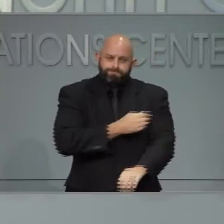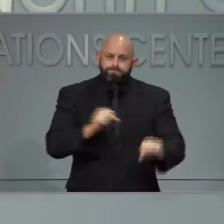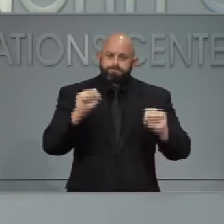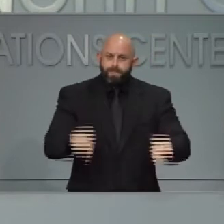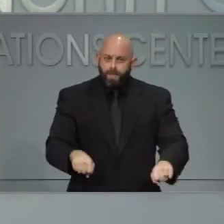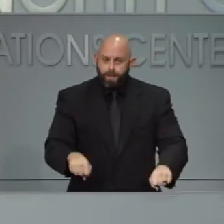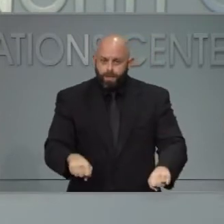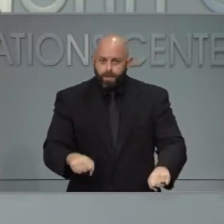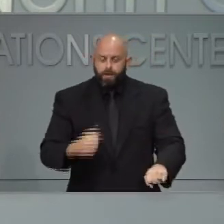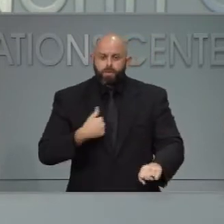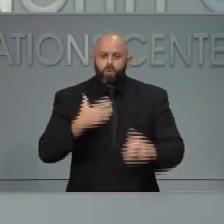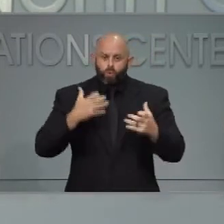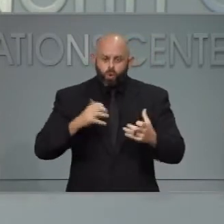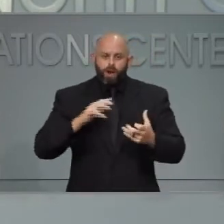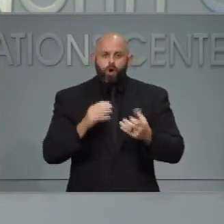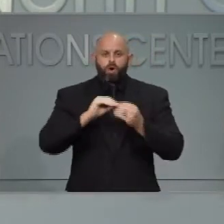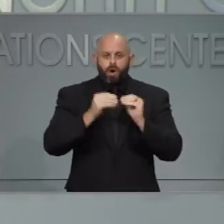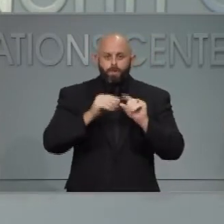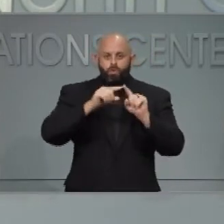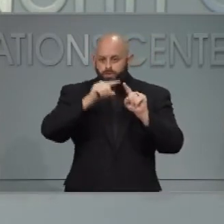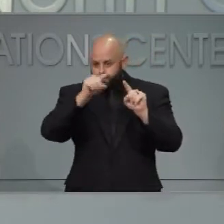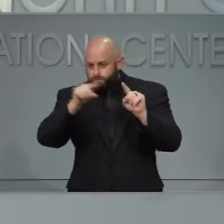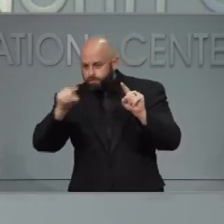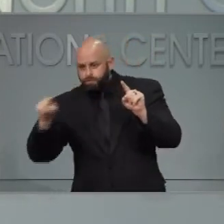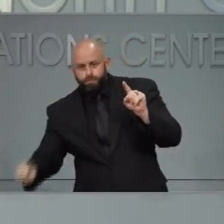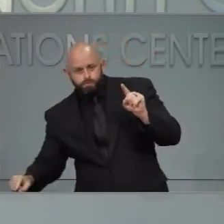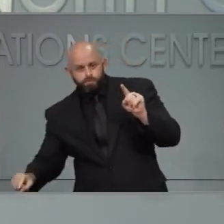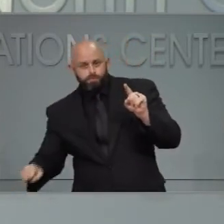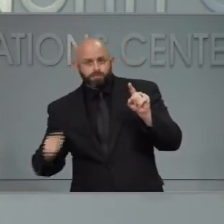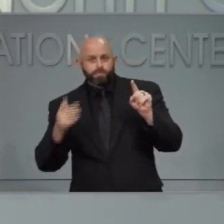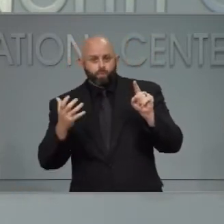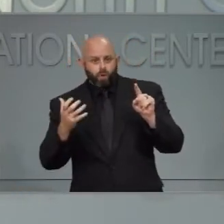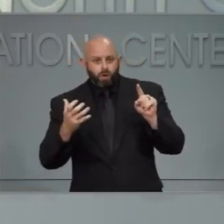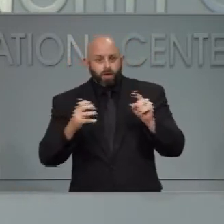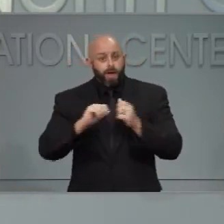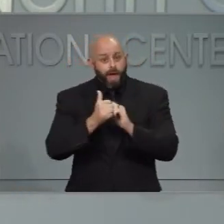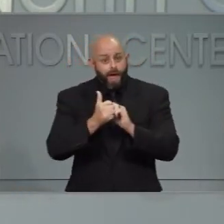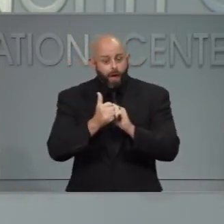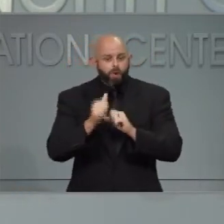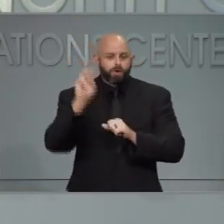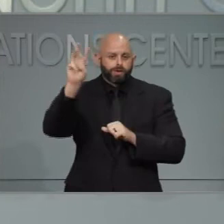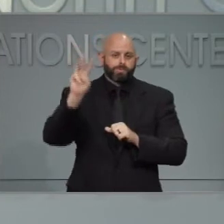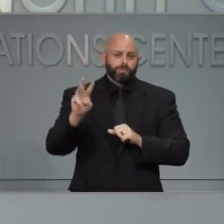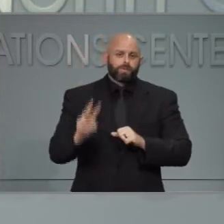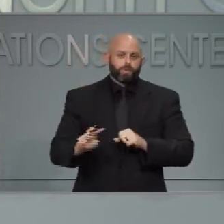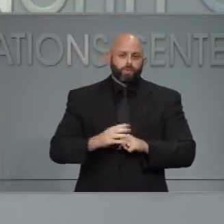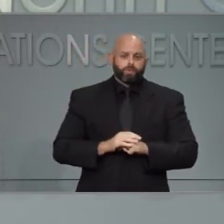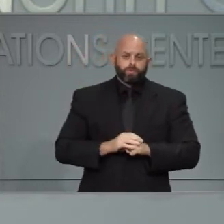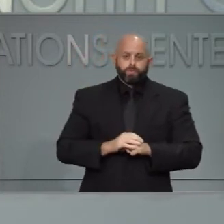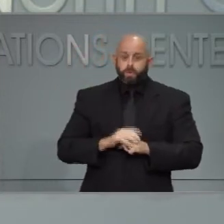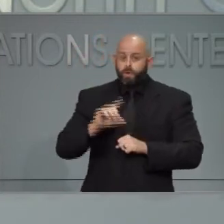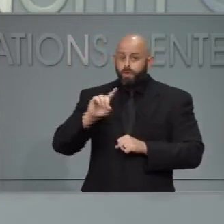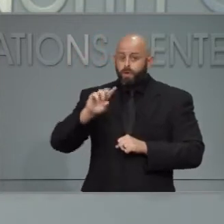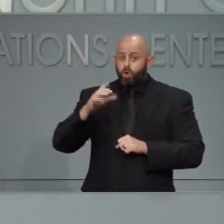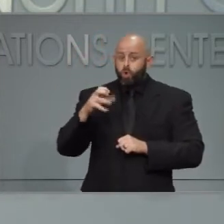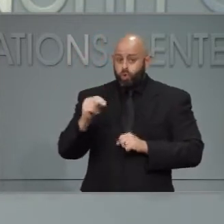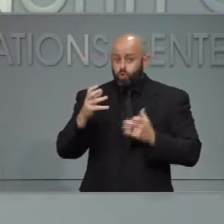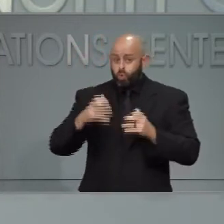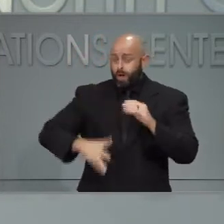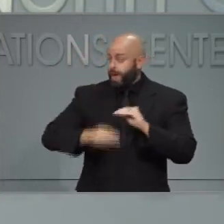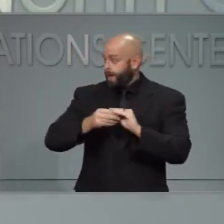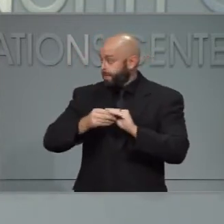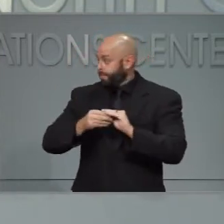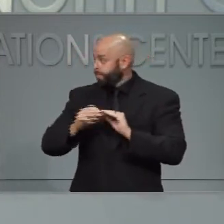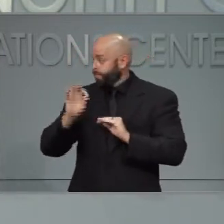We want to drive those numbers down, and I think we can do that, doing the things we know that work. Dr. Cohen, would you want to add something? Okay.